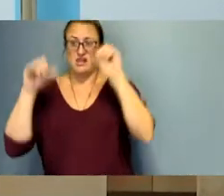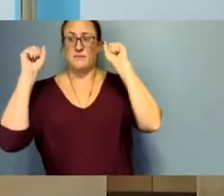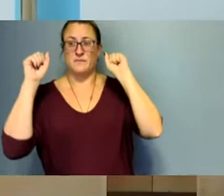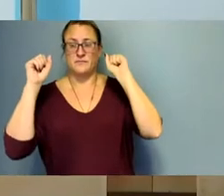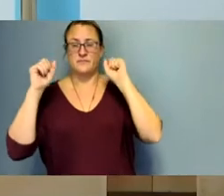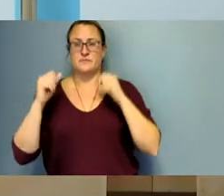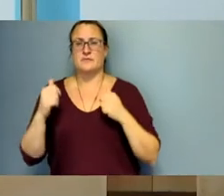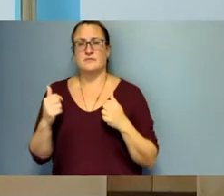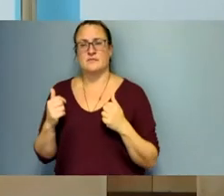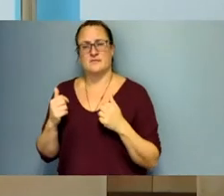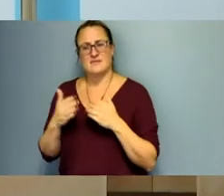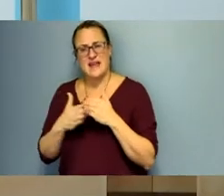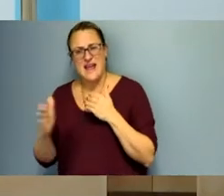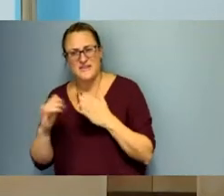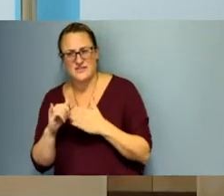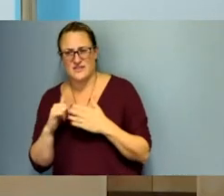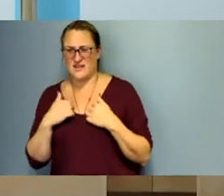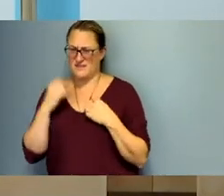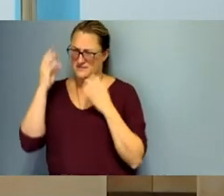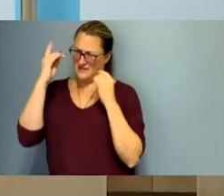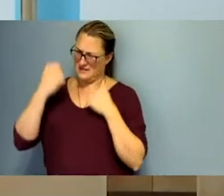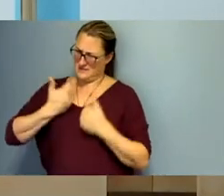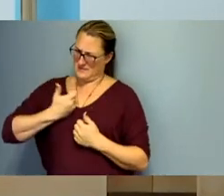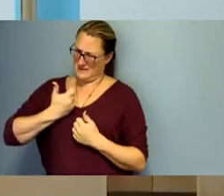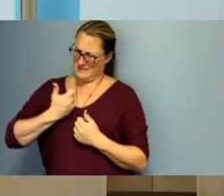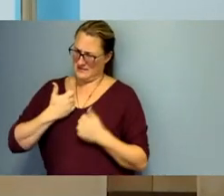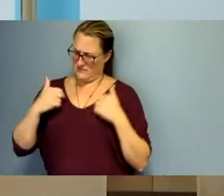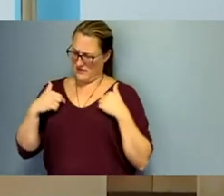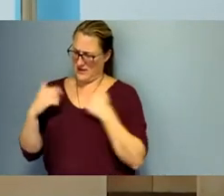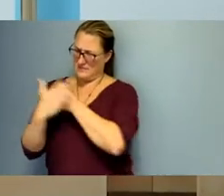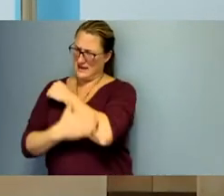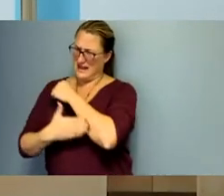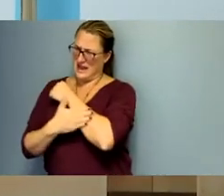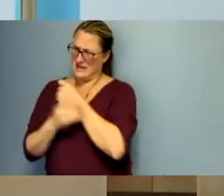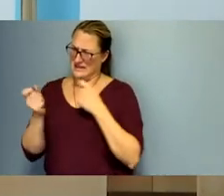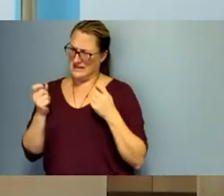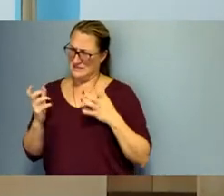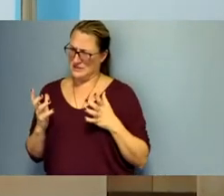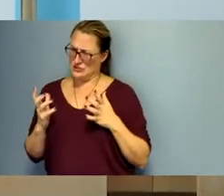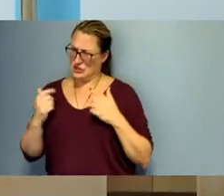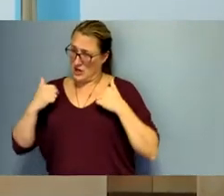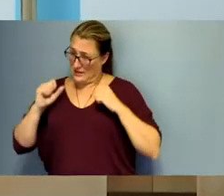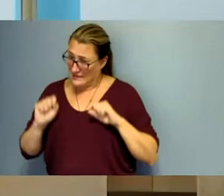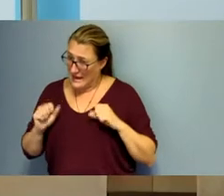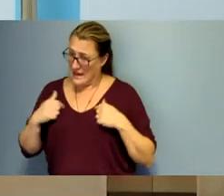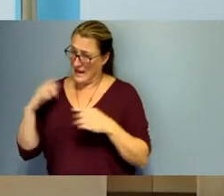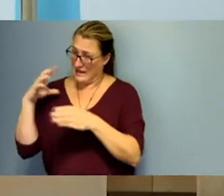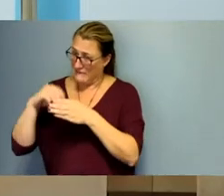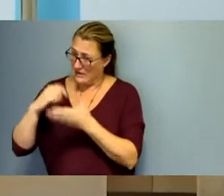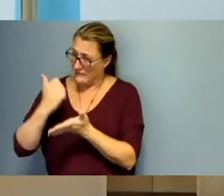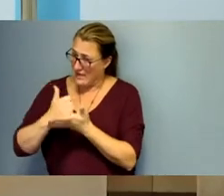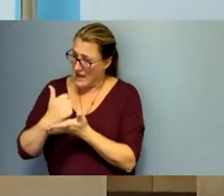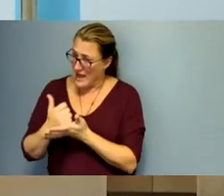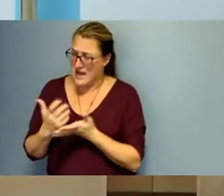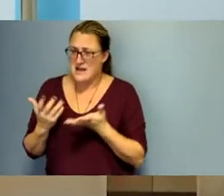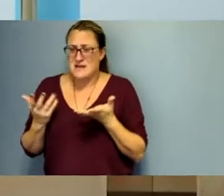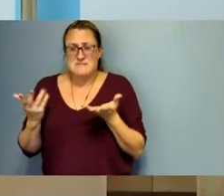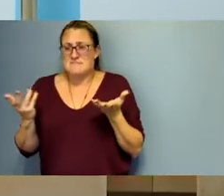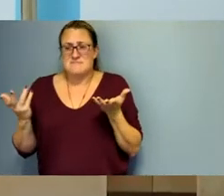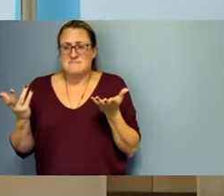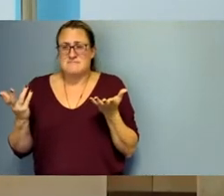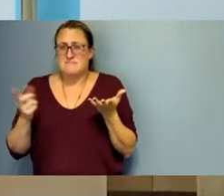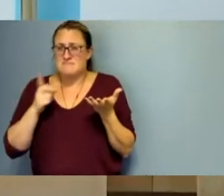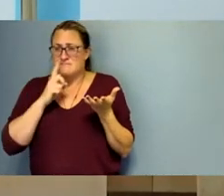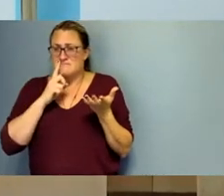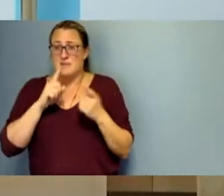myself since then what could i have done what could i have done as a county commissioner and the truth is there's really nothing i could have done but what i can do is